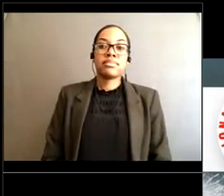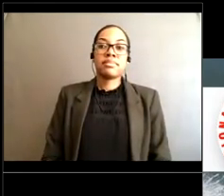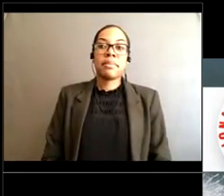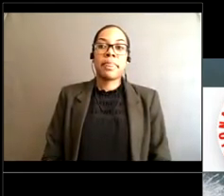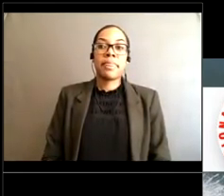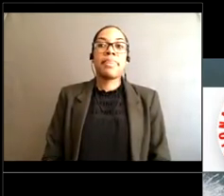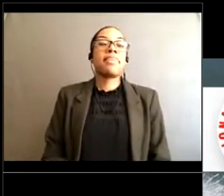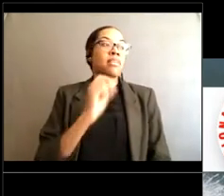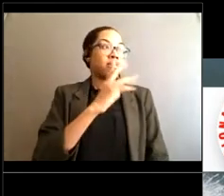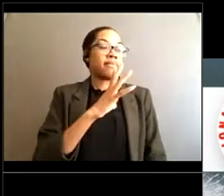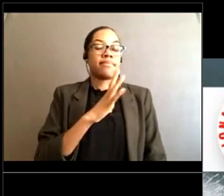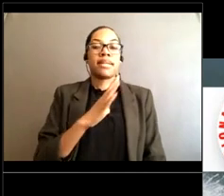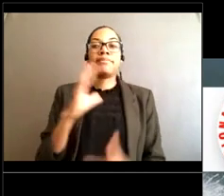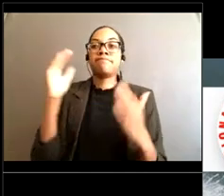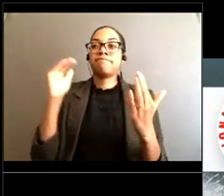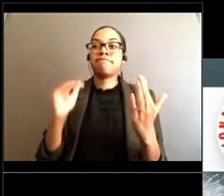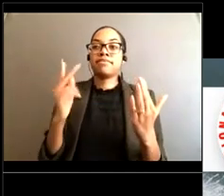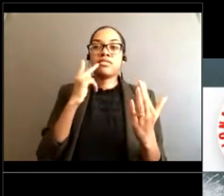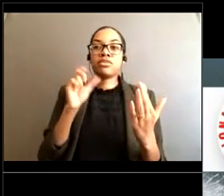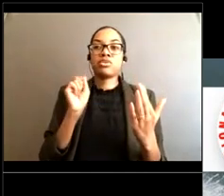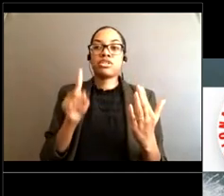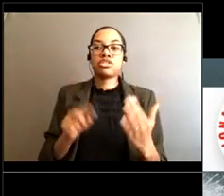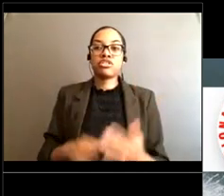Okay, let's see here's another one, um